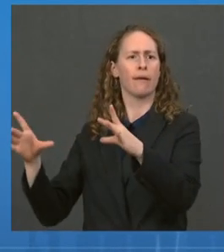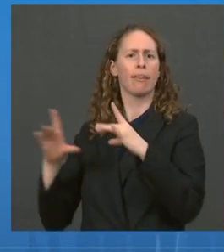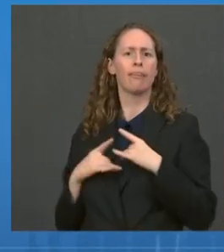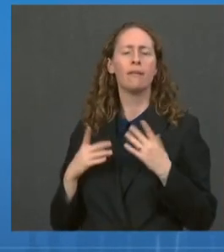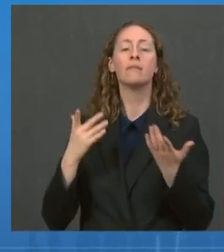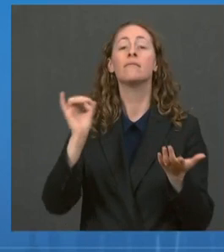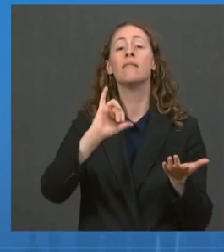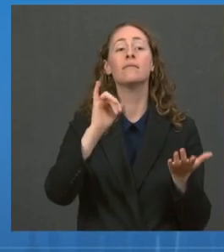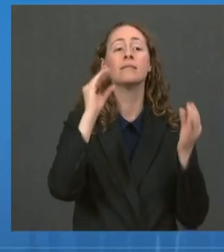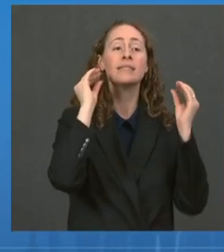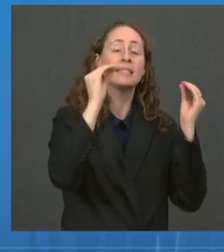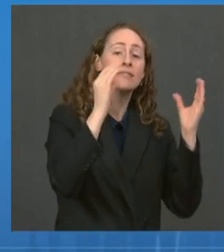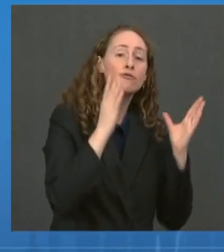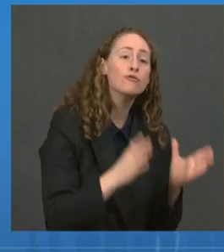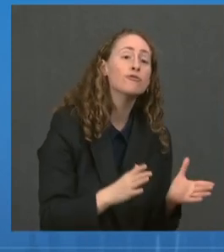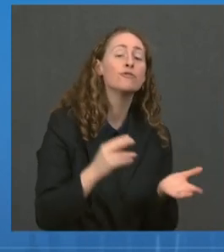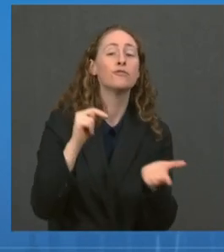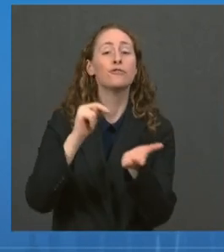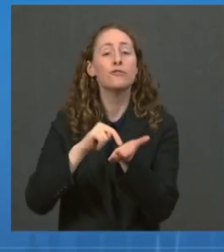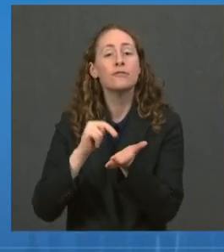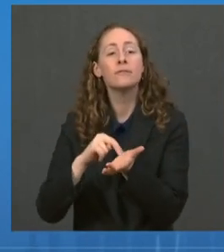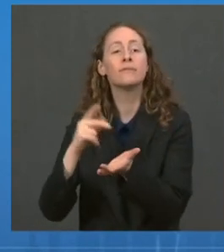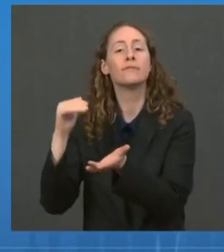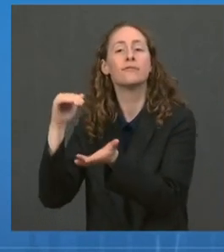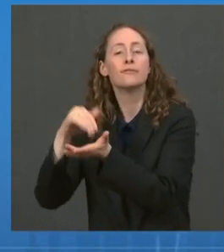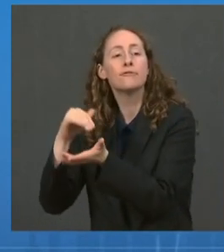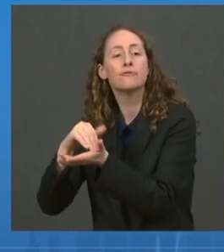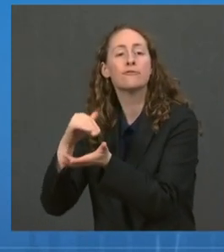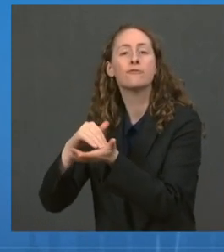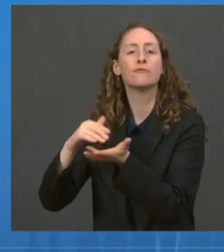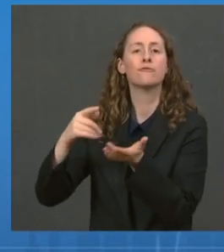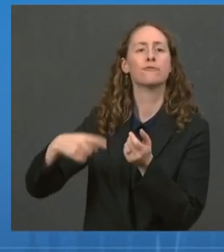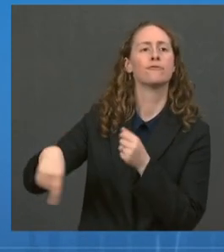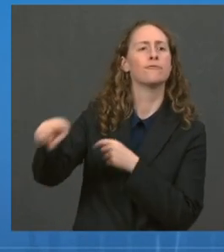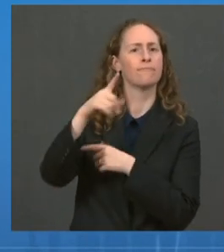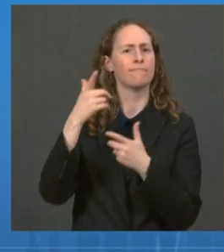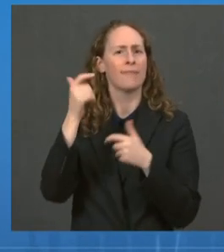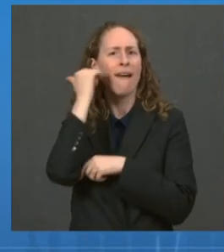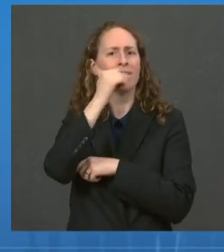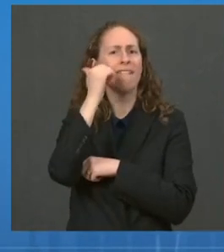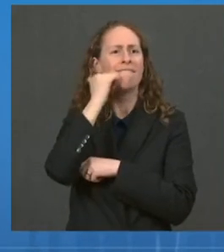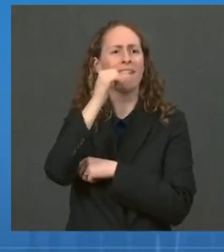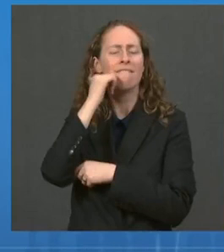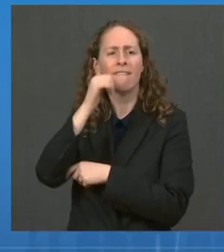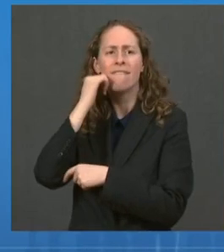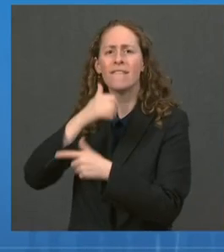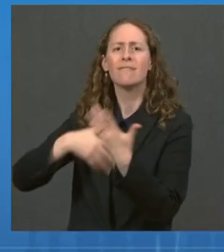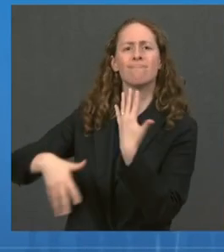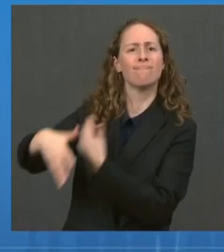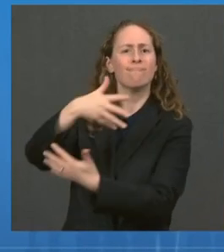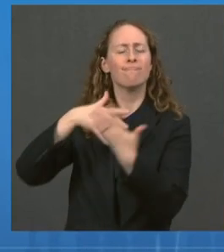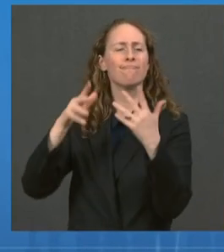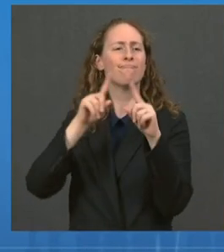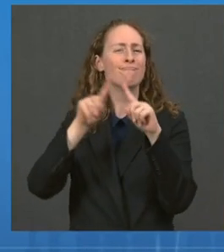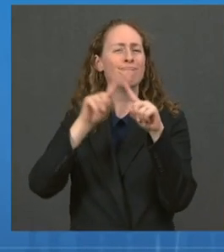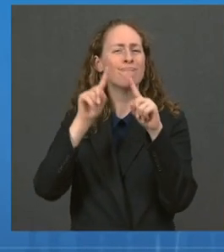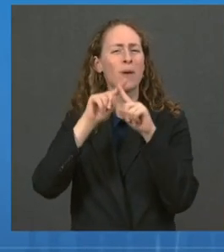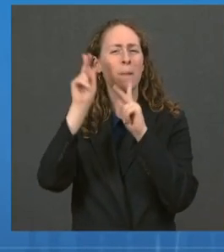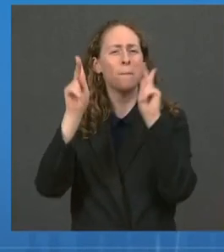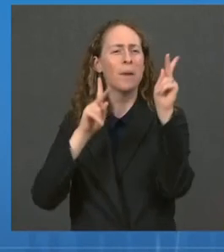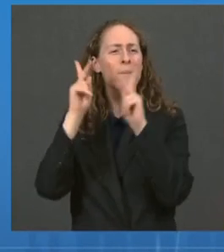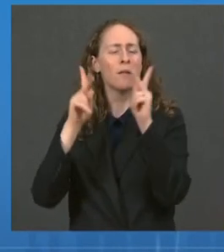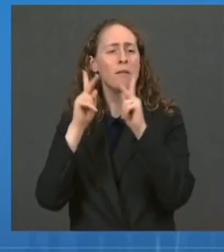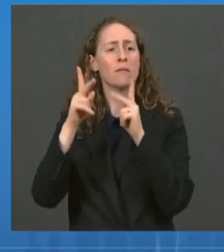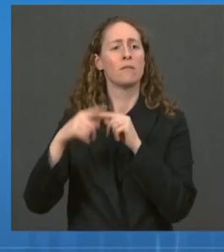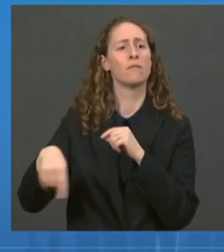responders, essential workers, and those in congregate settings. The result of their discussion was a close vote. Had